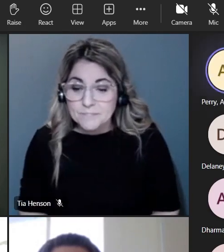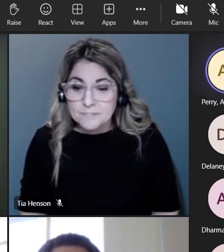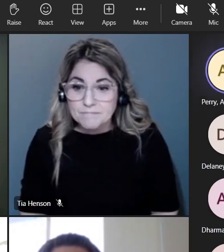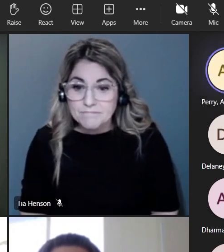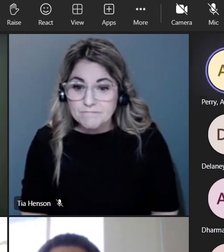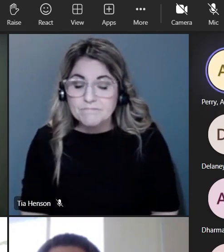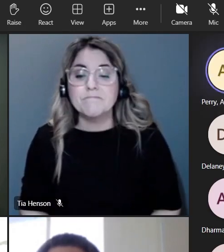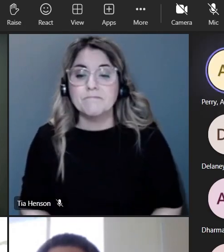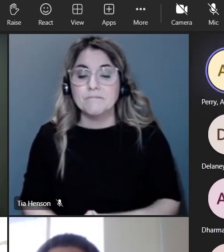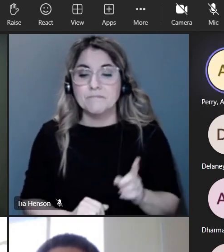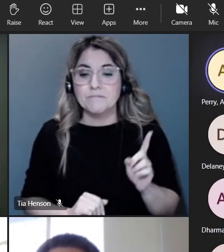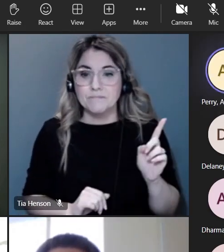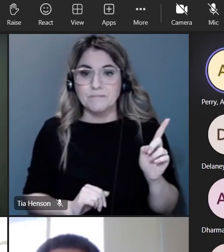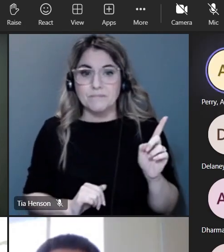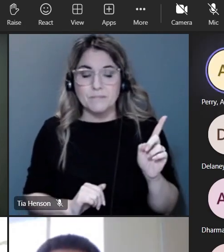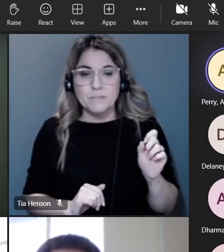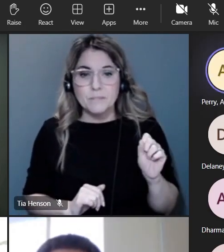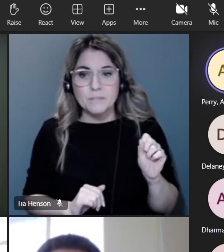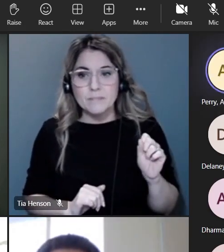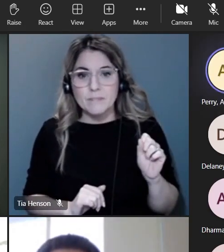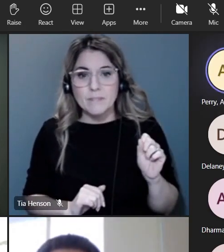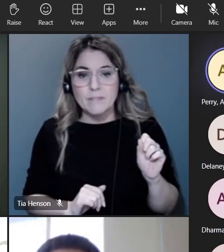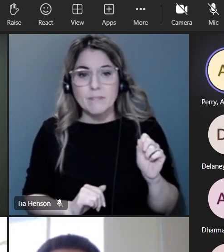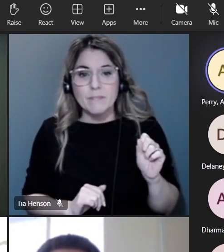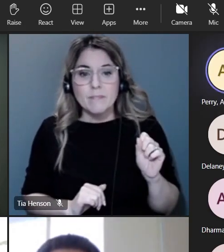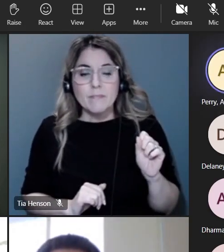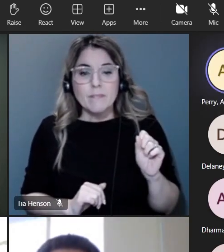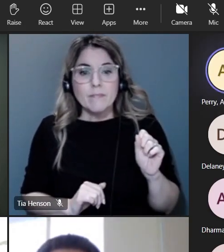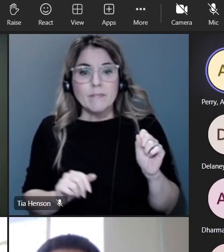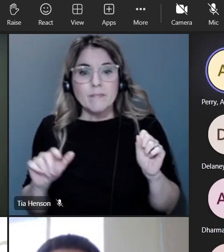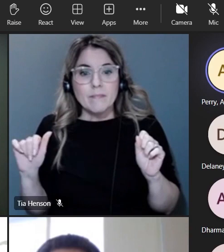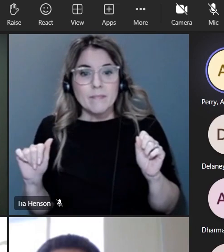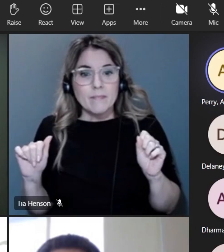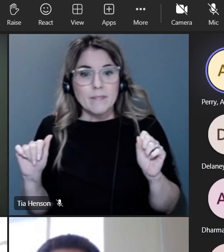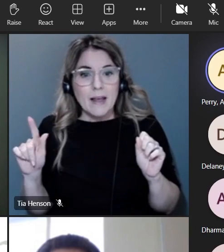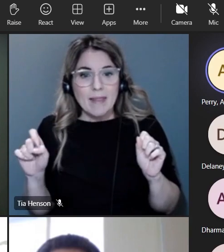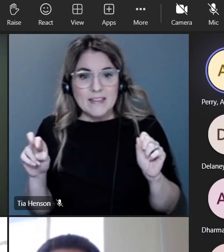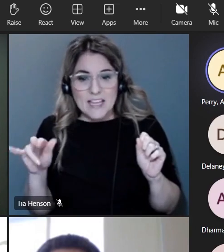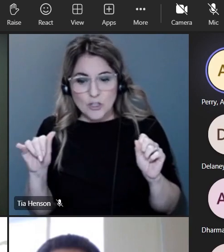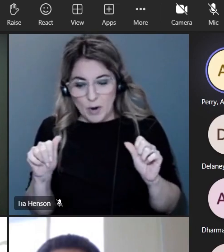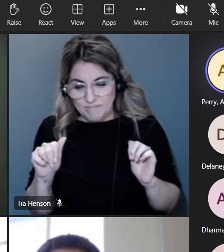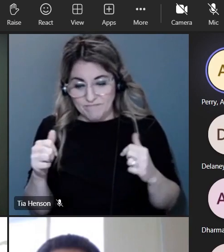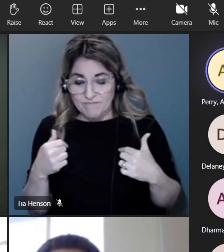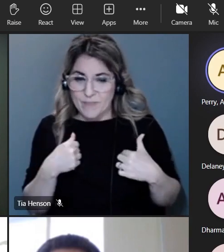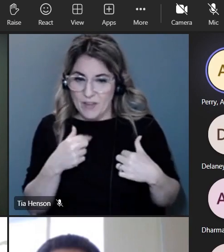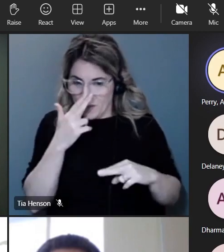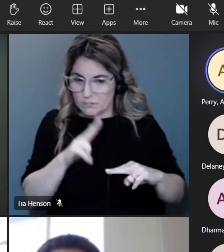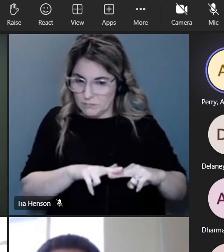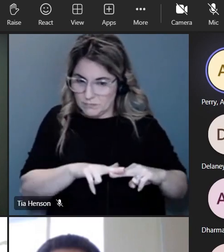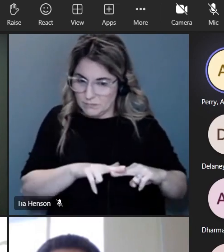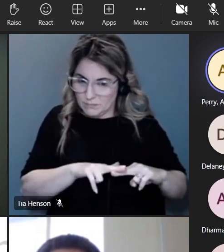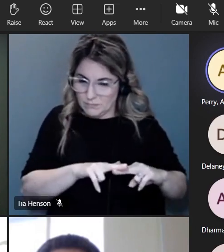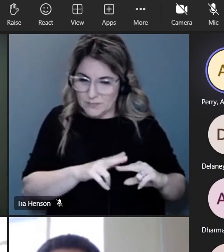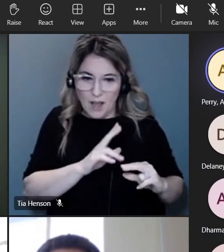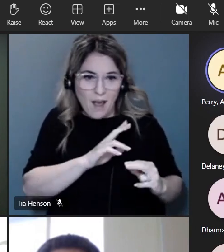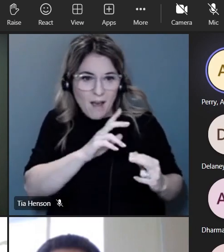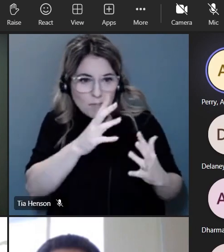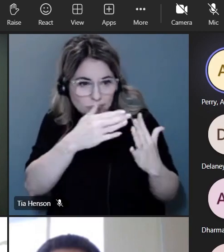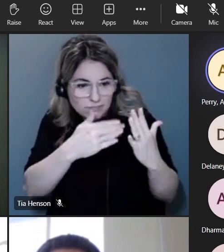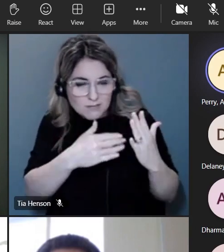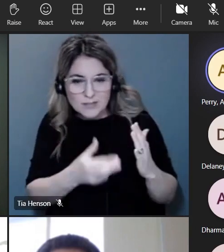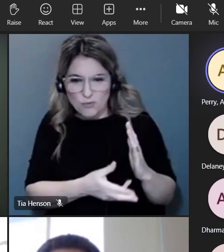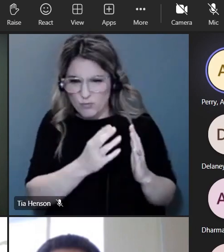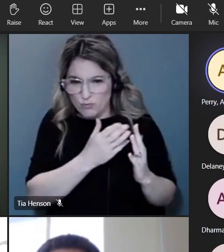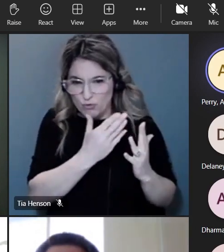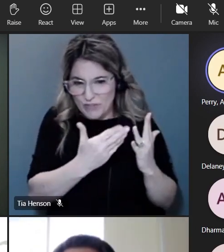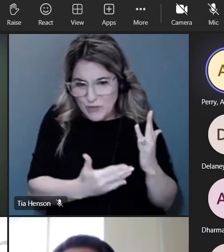I just want to say that it was it was really fun doing it just going through all the applications and then we had a